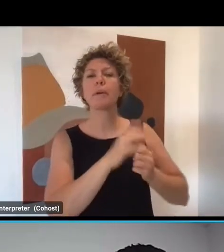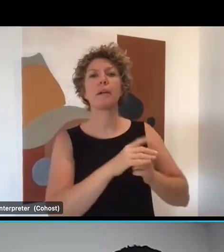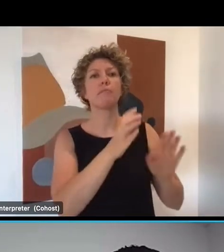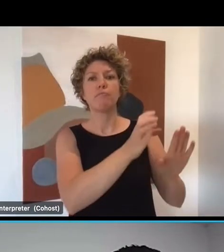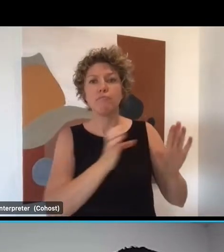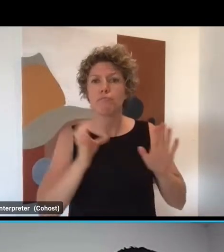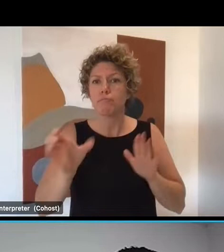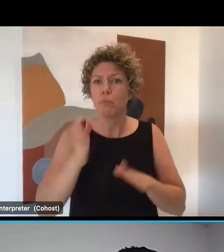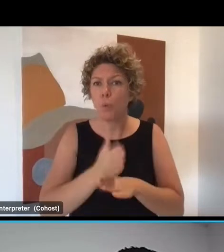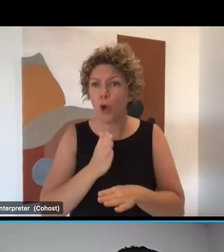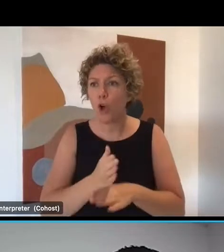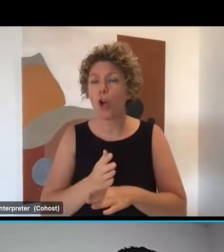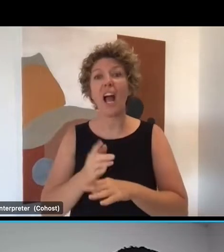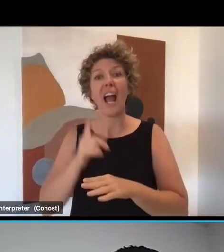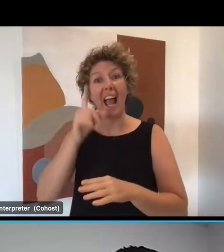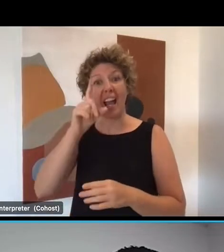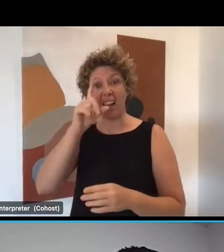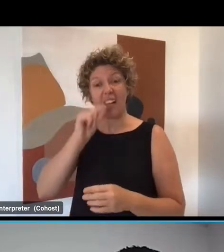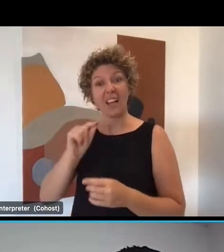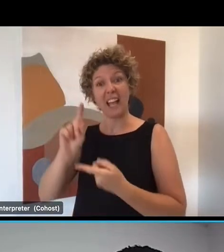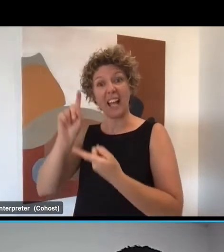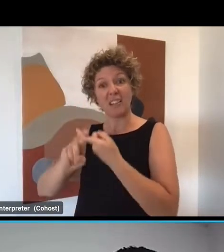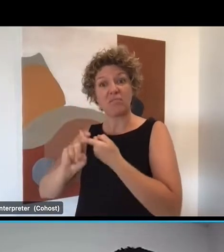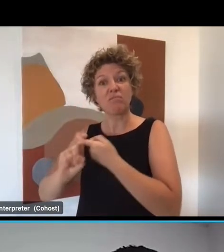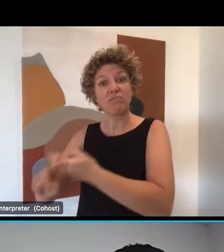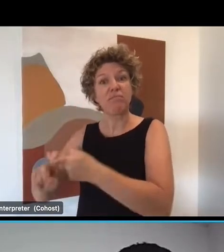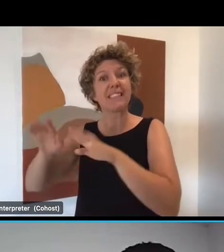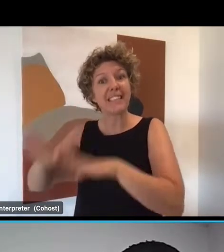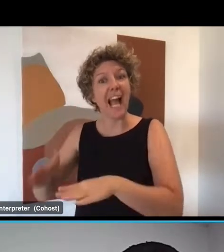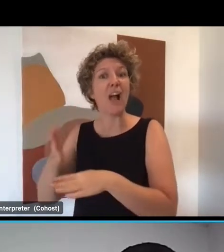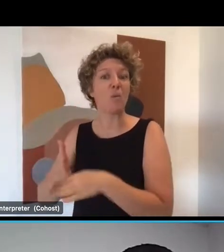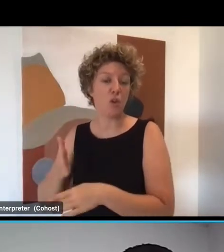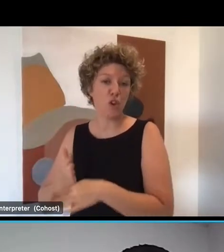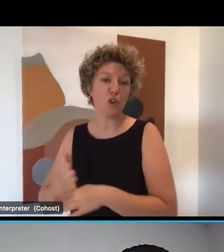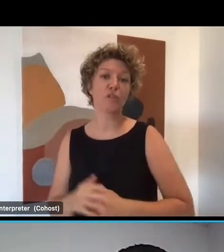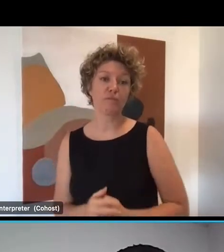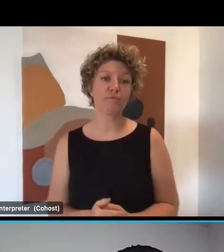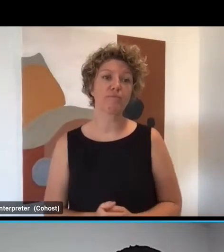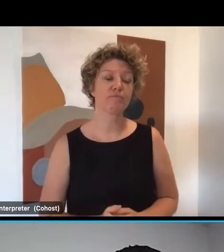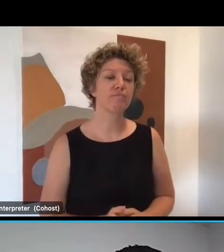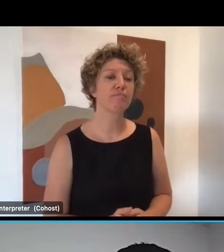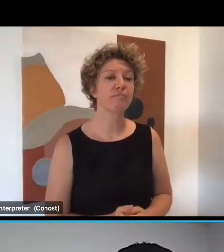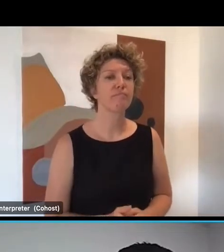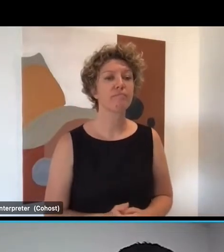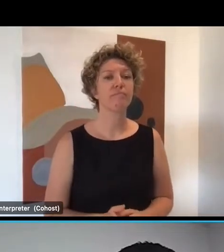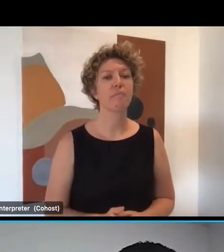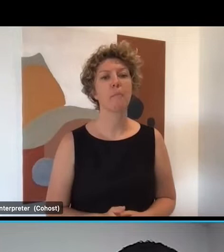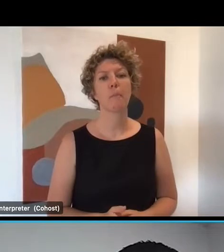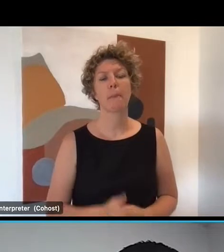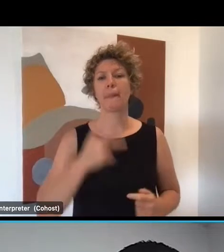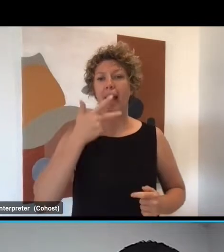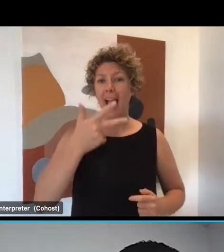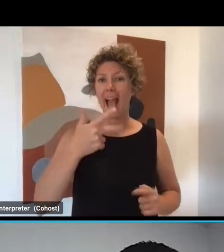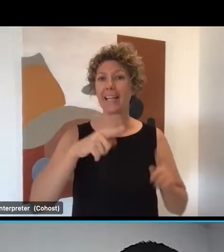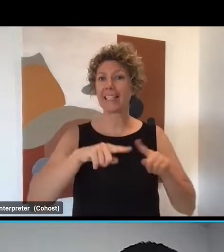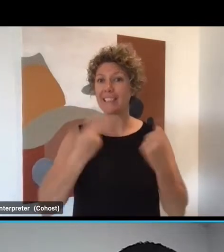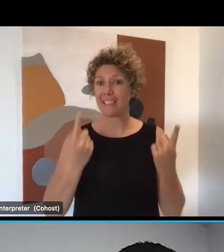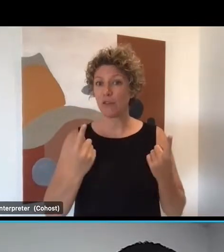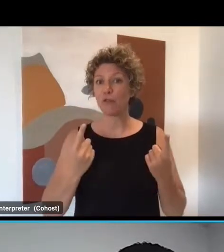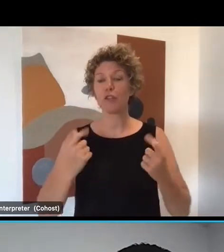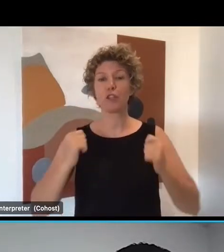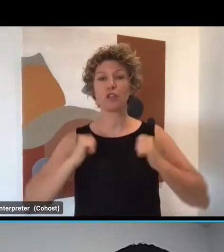placement, employment and retention of the personal care workers we're drawing into the sector. David We've delivered eight regional workforce